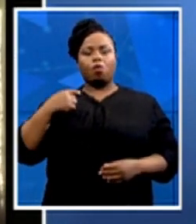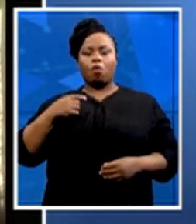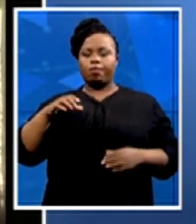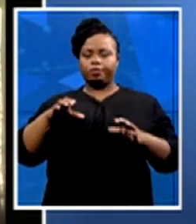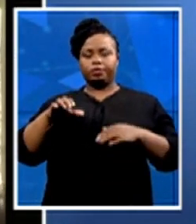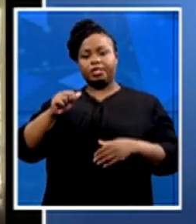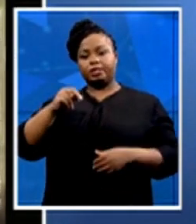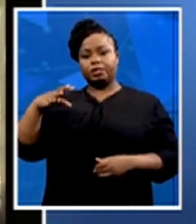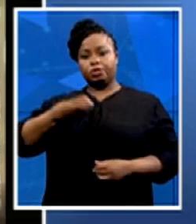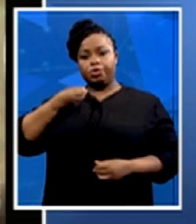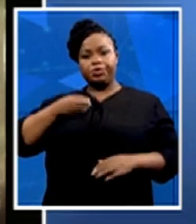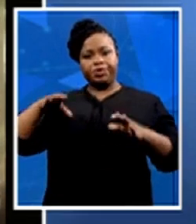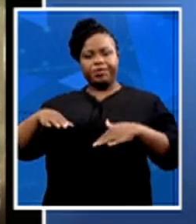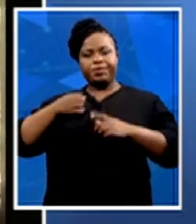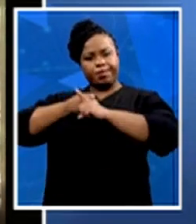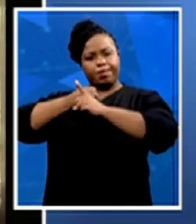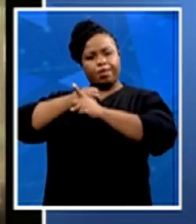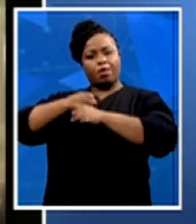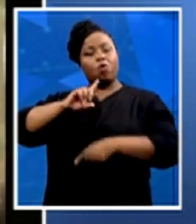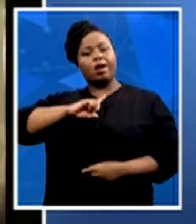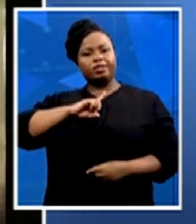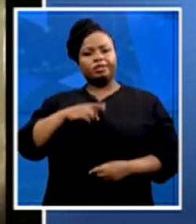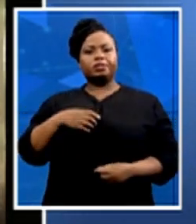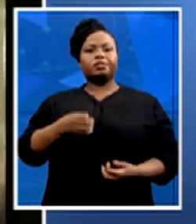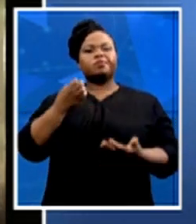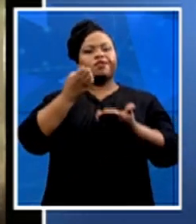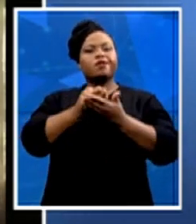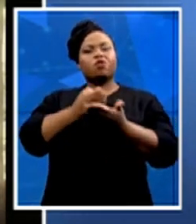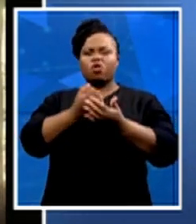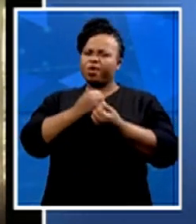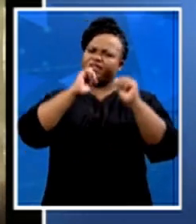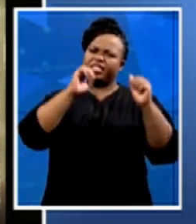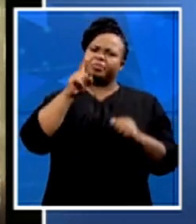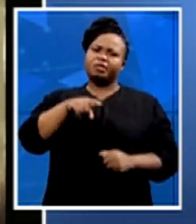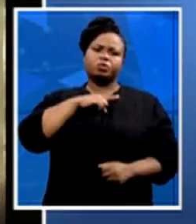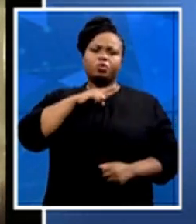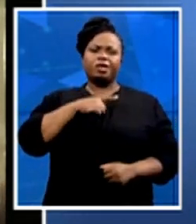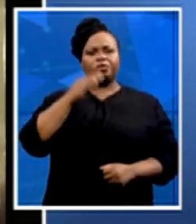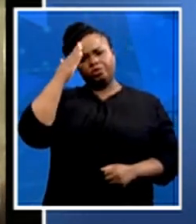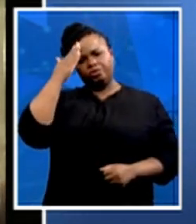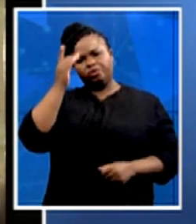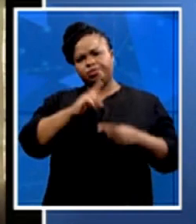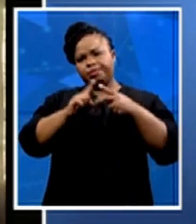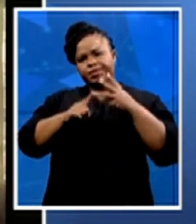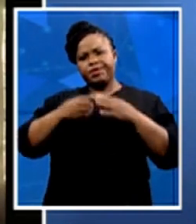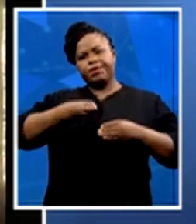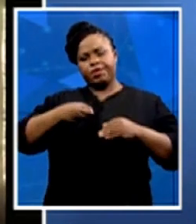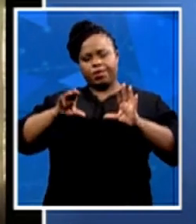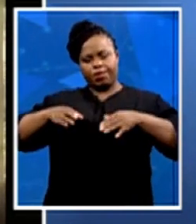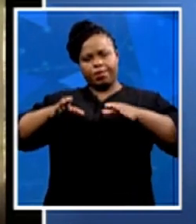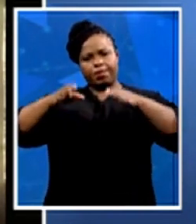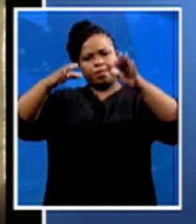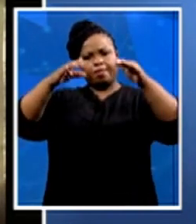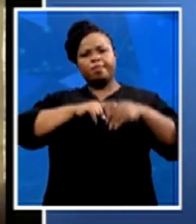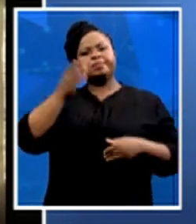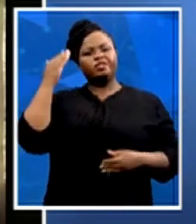freedom in our lifetime. You would know that different generations of the Youth League at different stages have said that without economic freedom, they